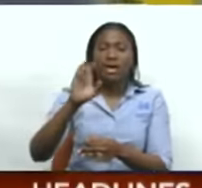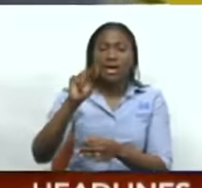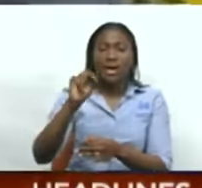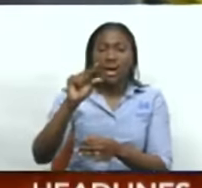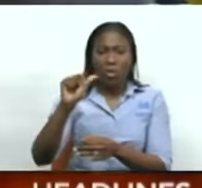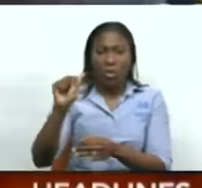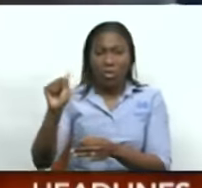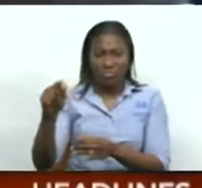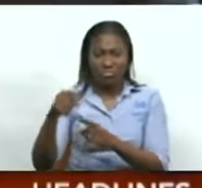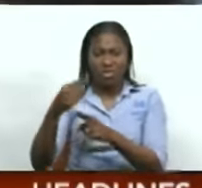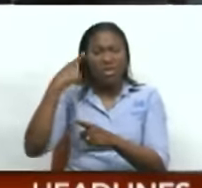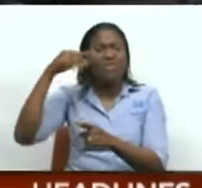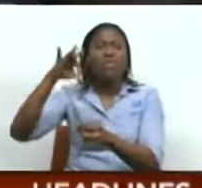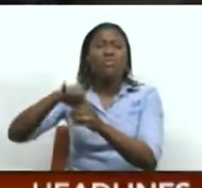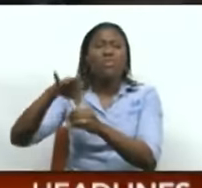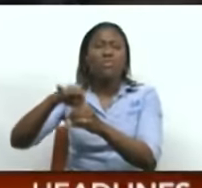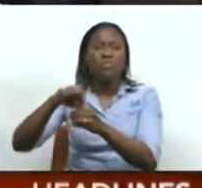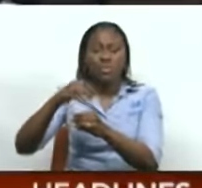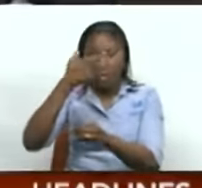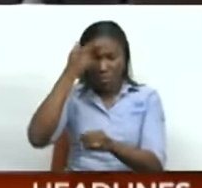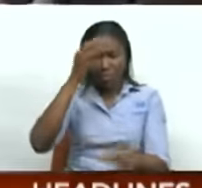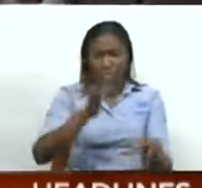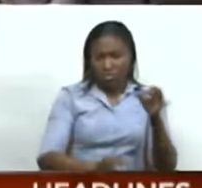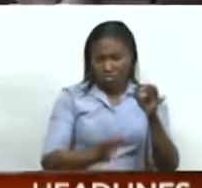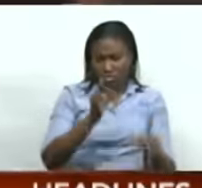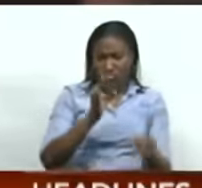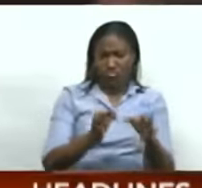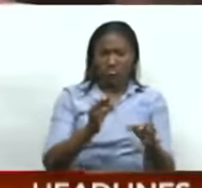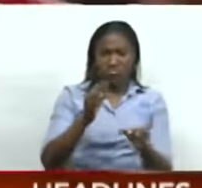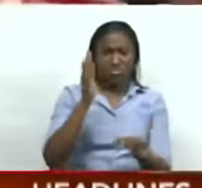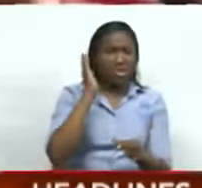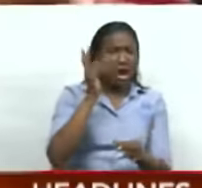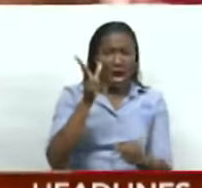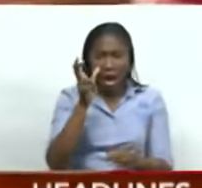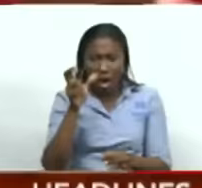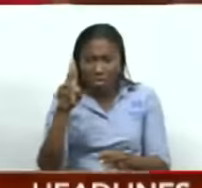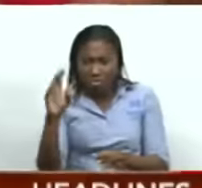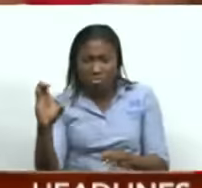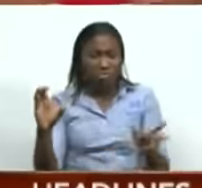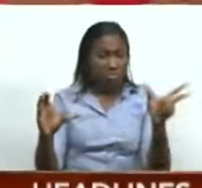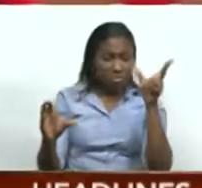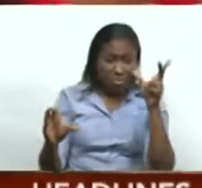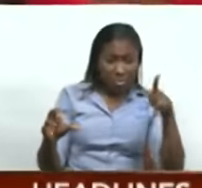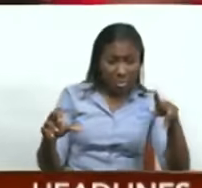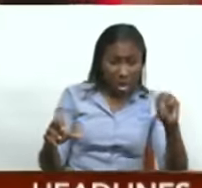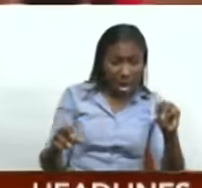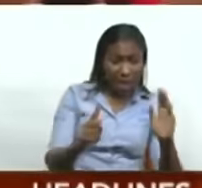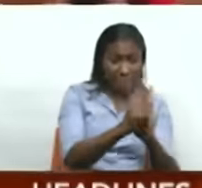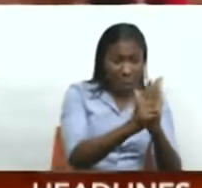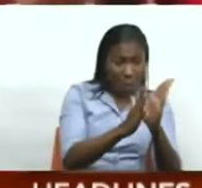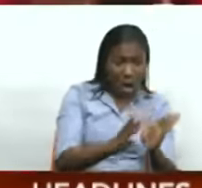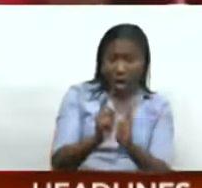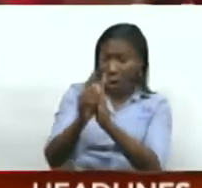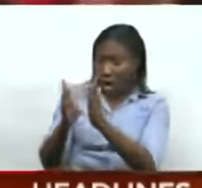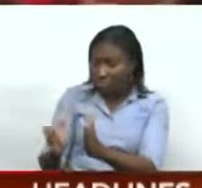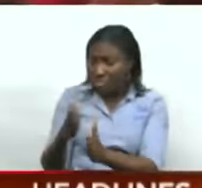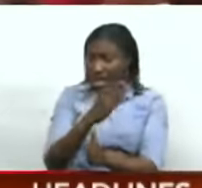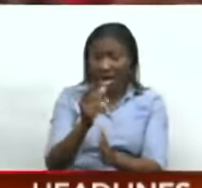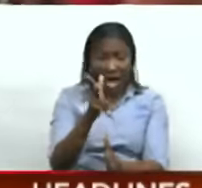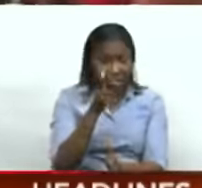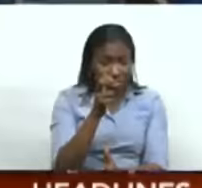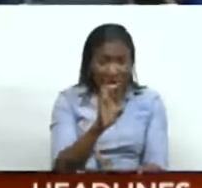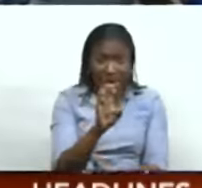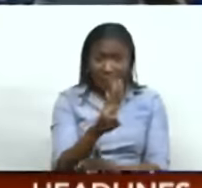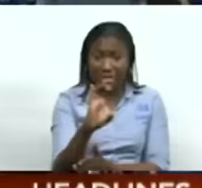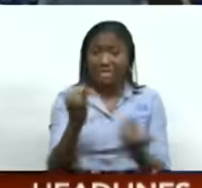8th. Justice Robertson gave the assurance after hearing submissions from both the UNC and PNM lawyers and the Elections and Boundaries Commission